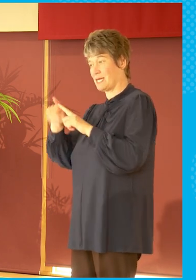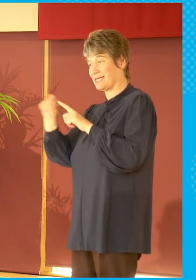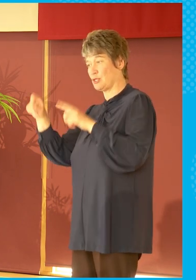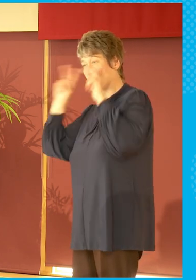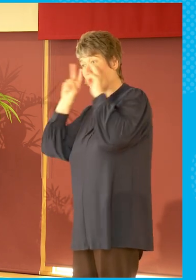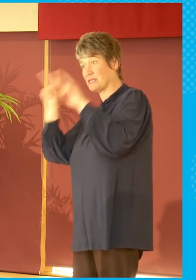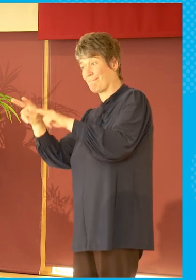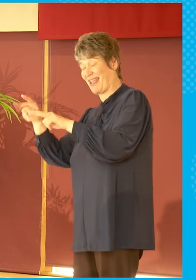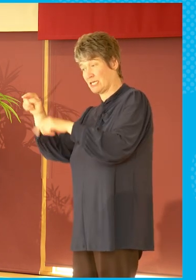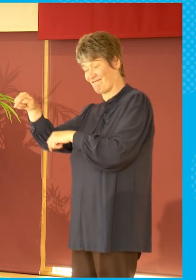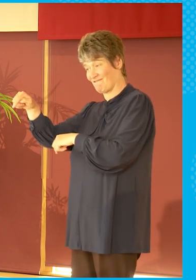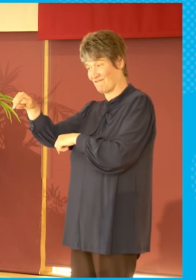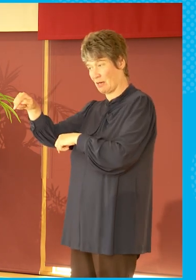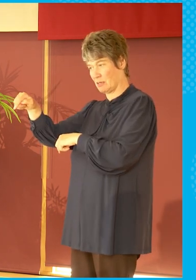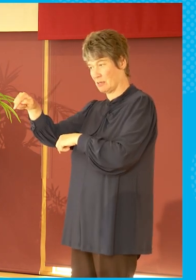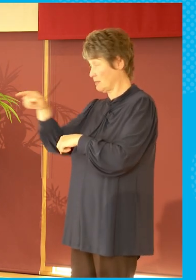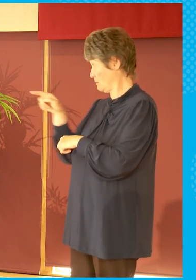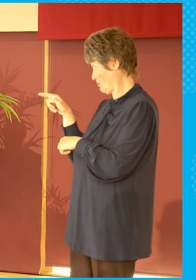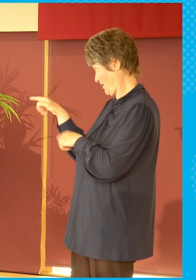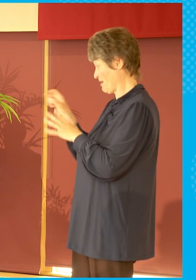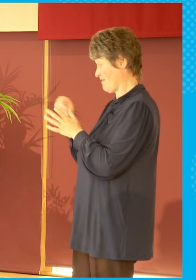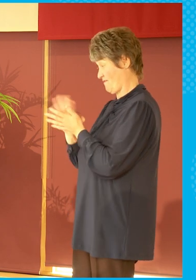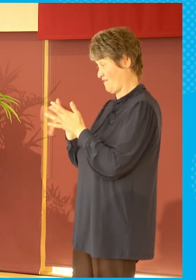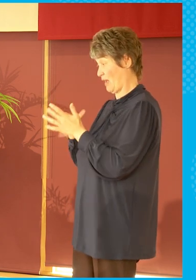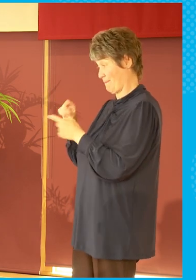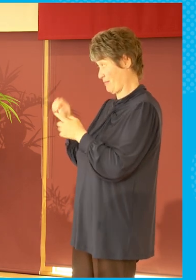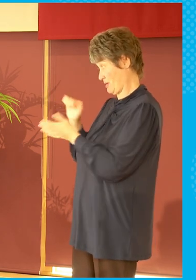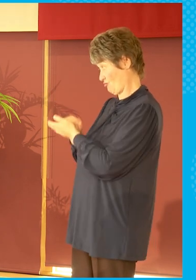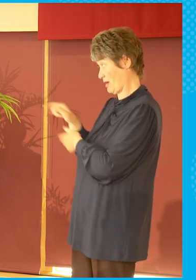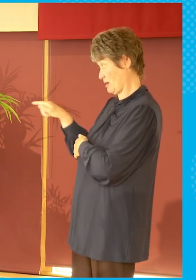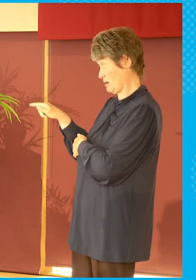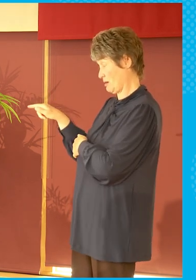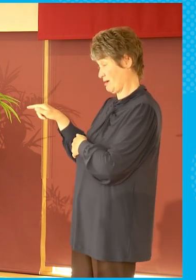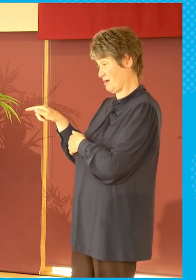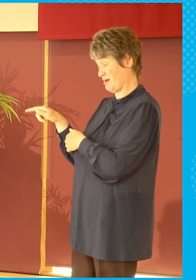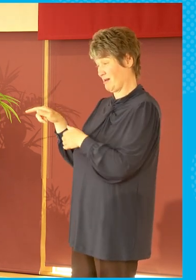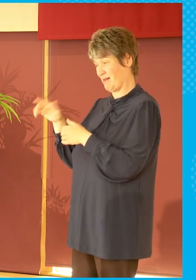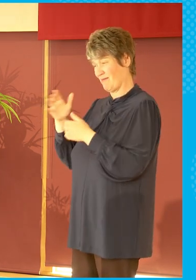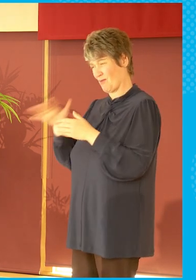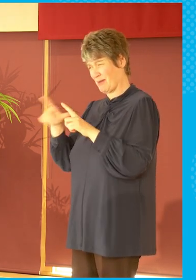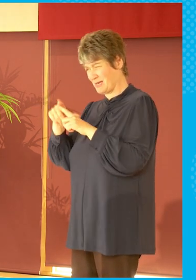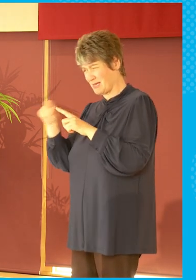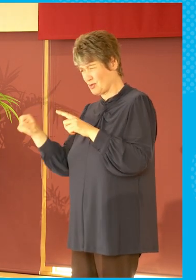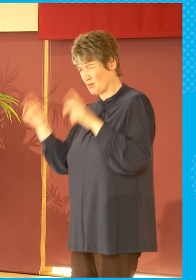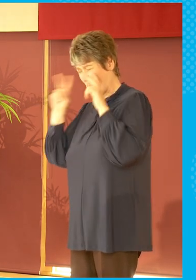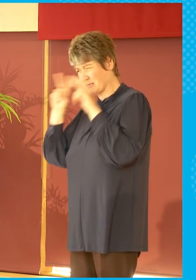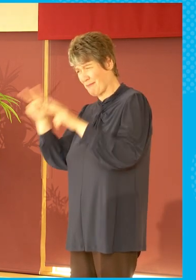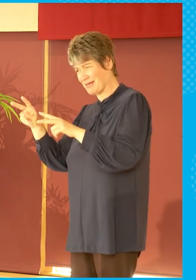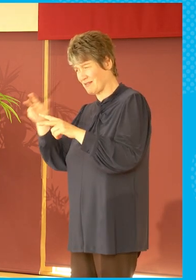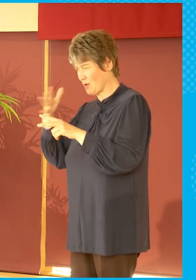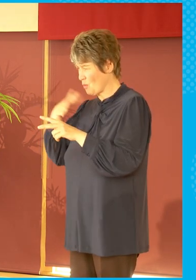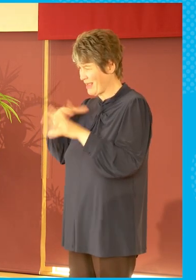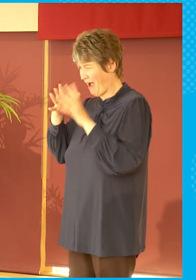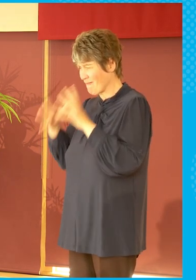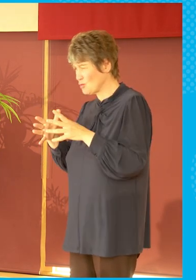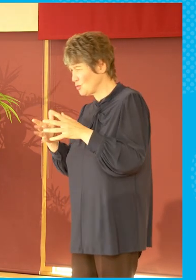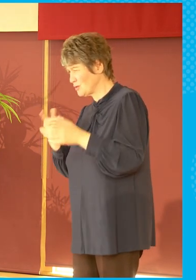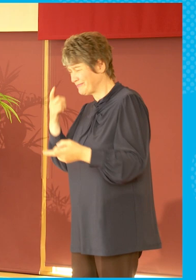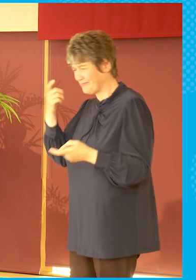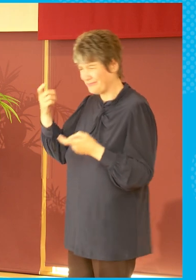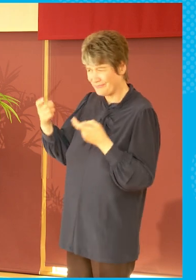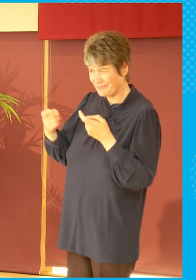Philip was saying, from a digital perspective, it's going nowhere. So we need to try and find a way to have